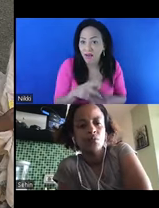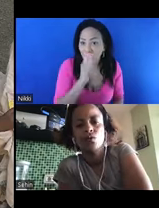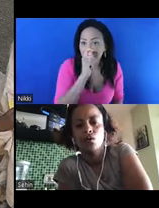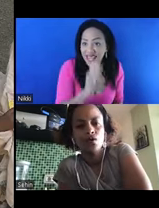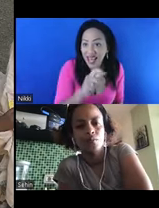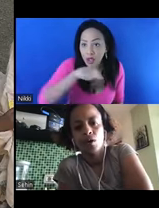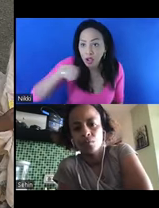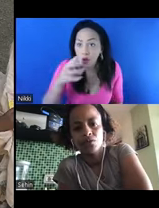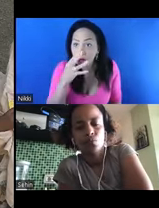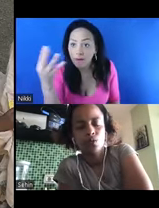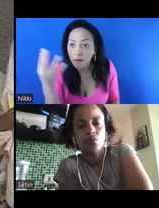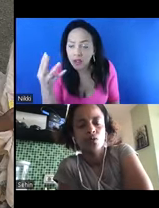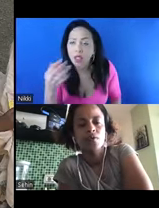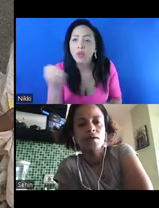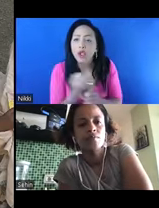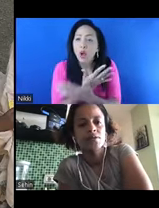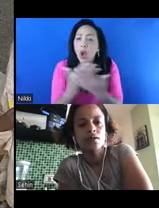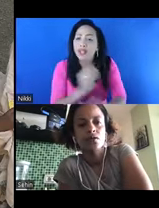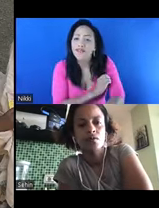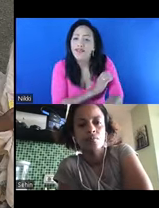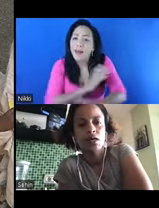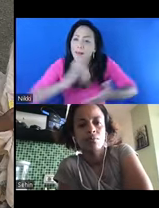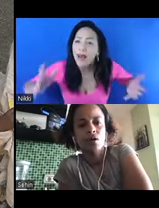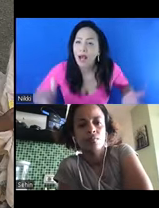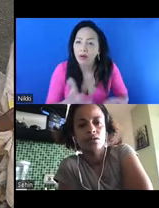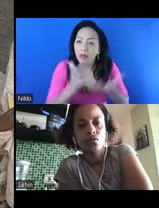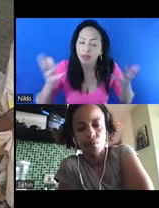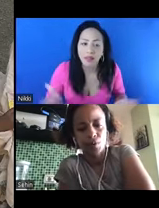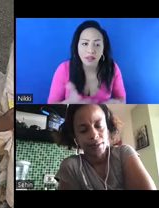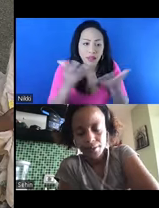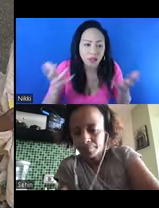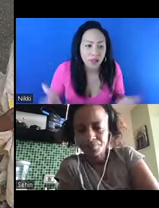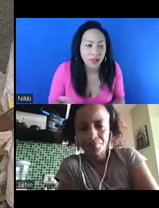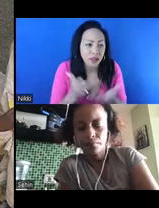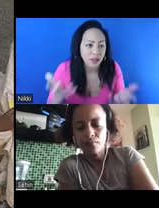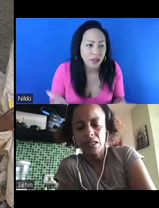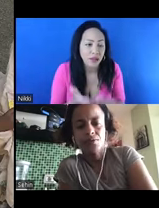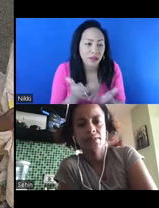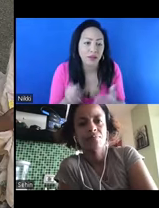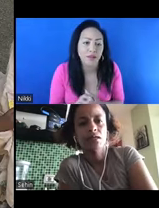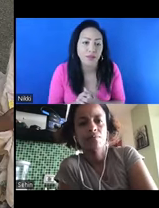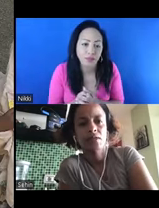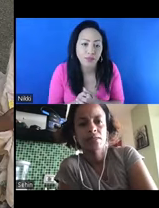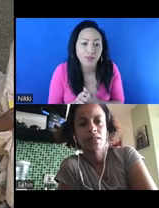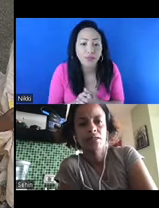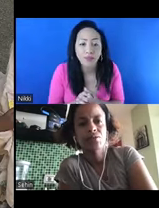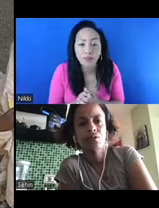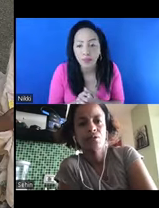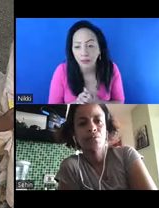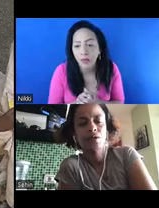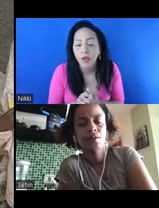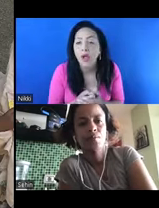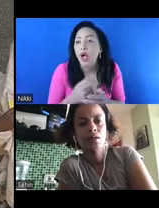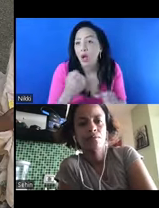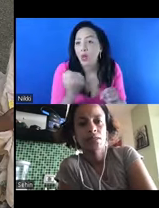And we do a lot of empowerment for work with them. There's an economic empowerment component. So that's something else we